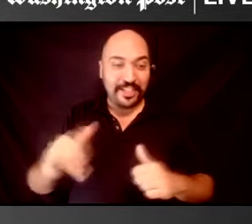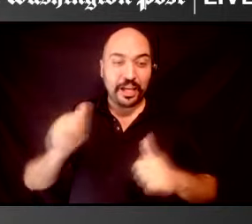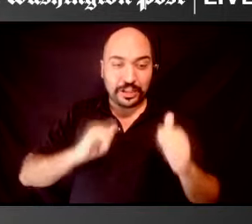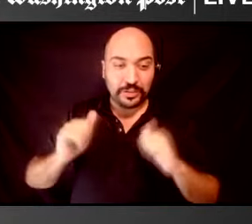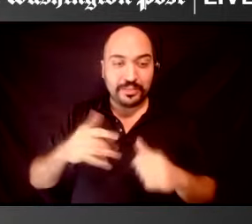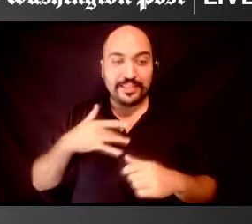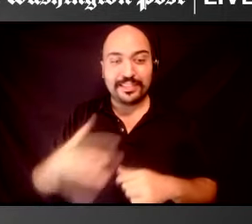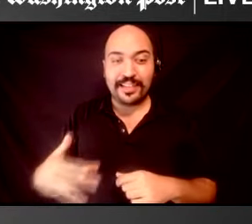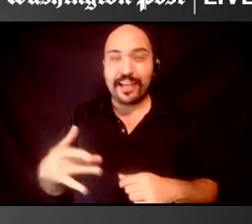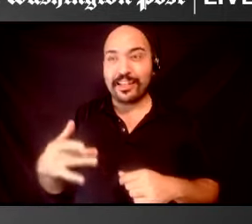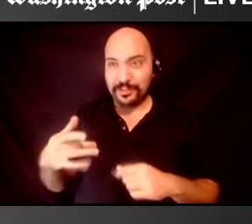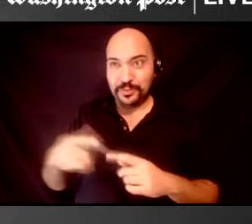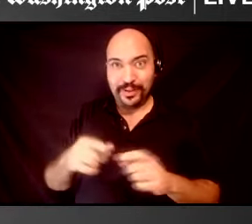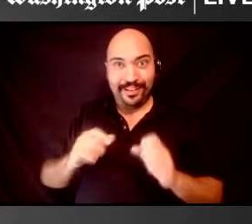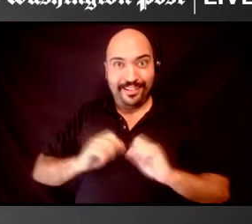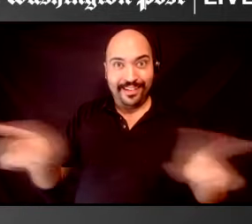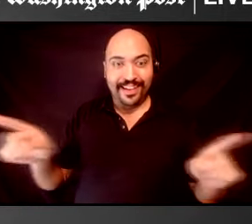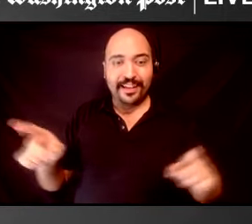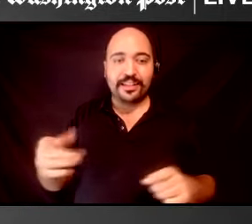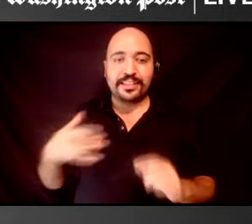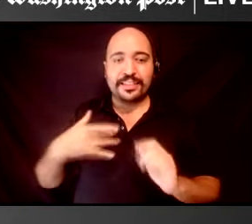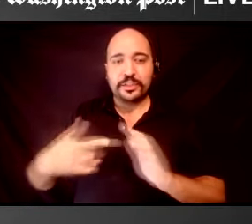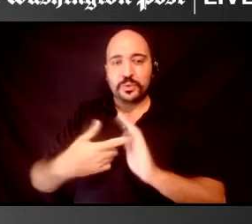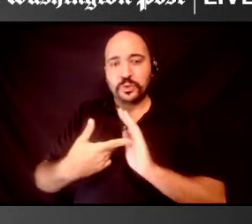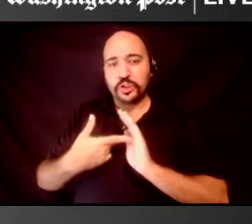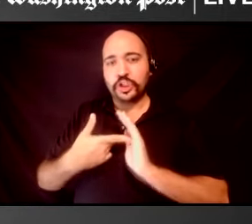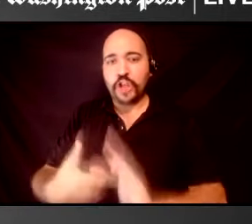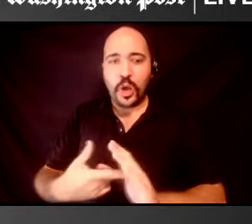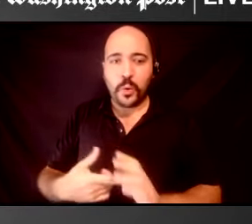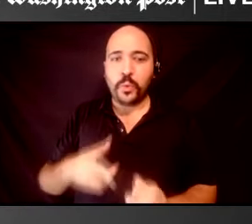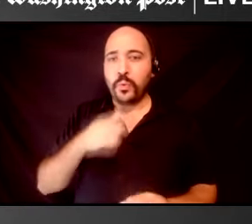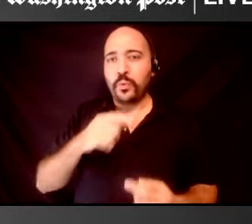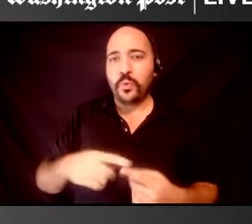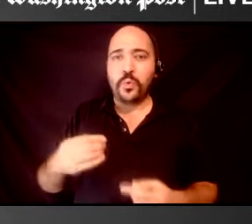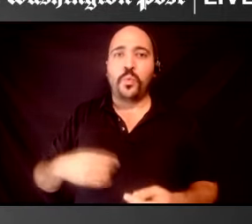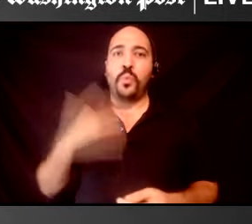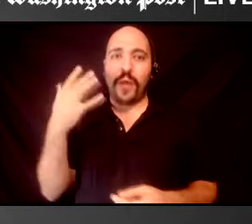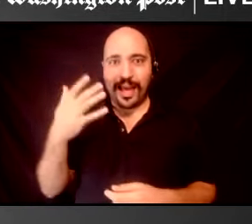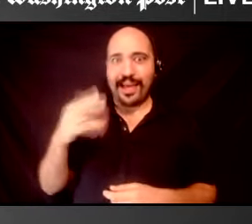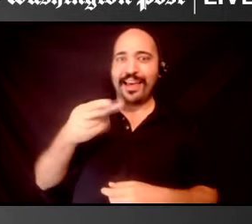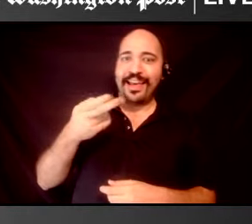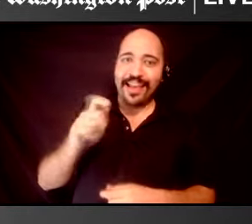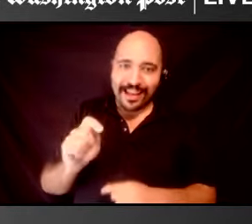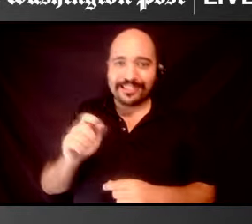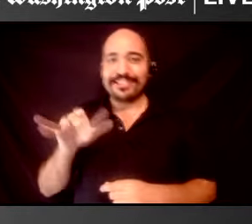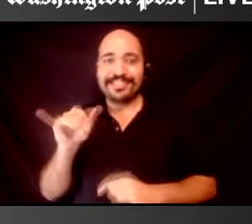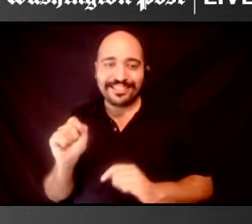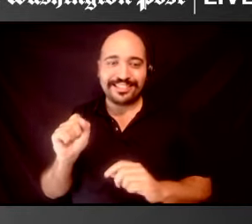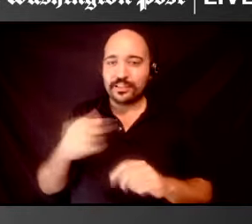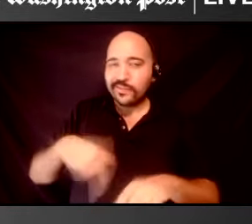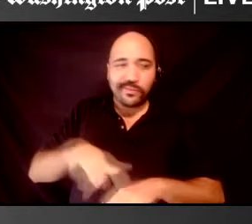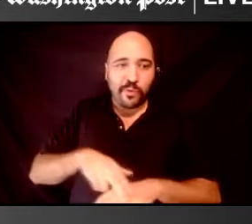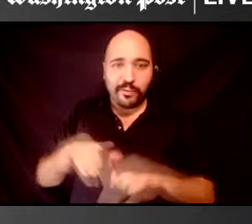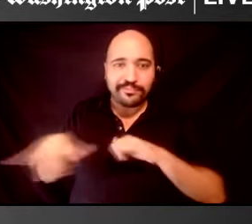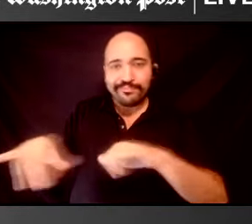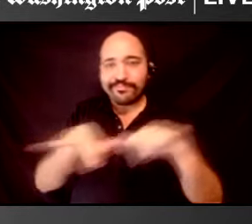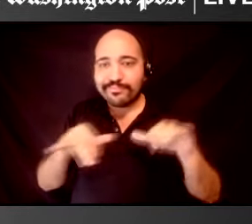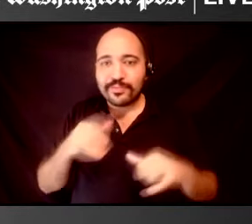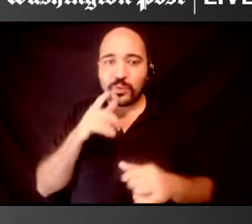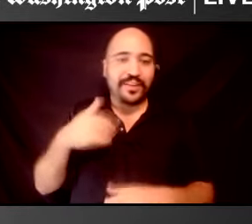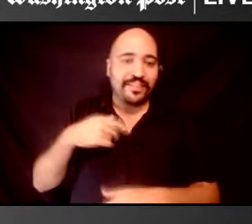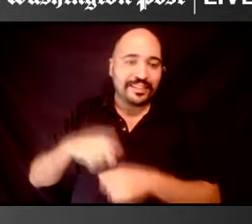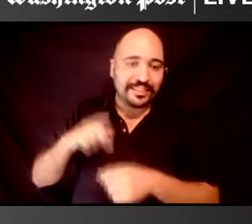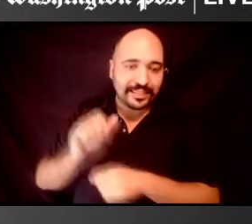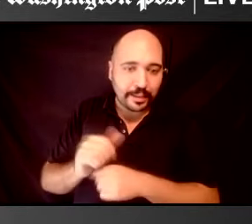they're primarily showing white pet cis people who are disabled or, you know, um,